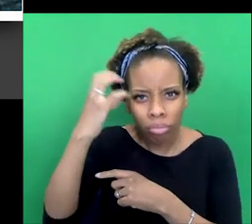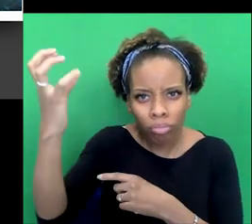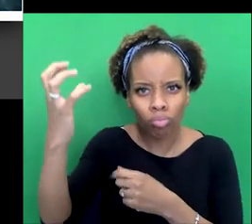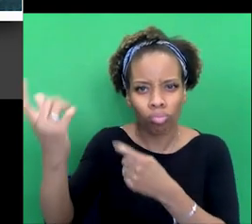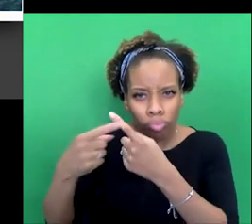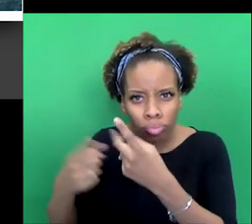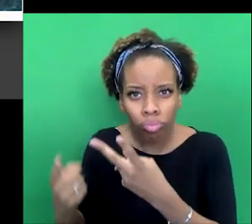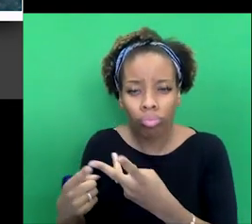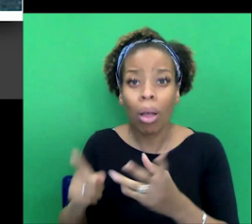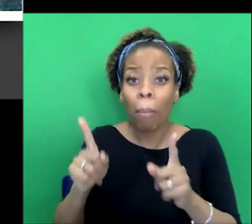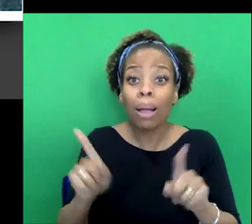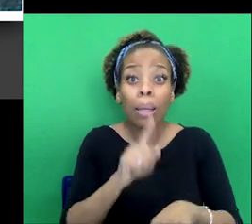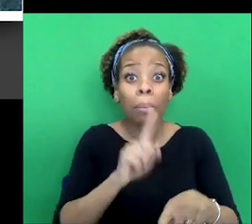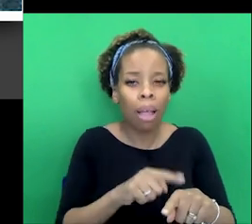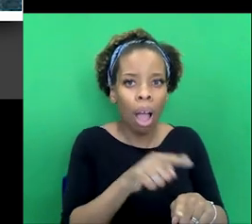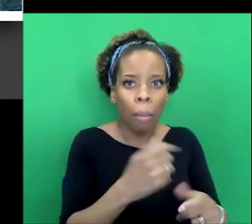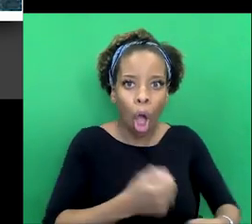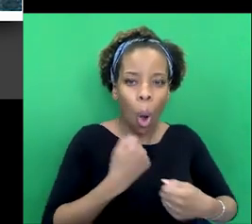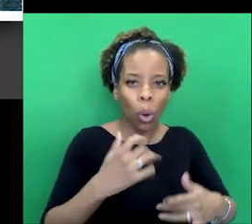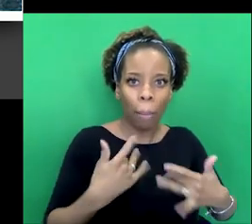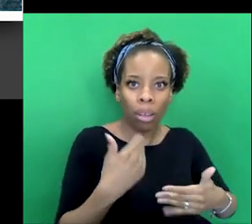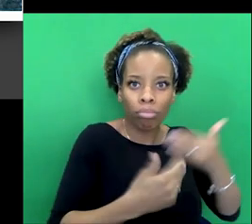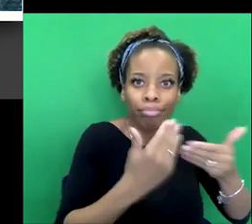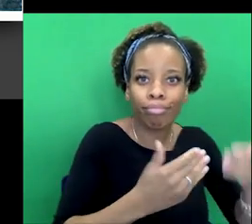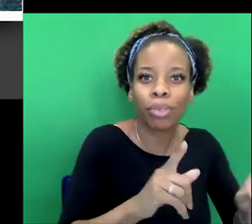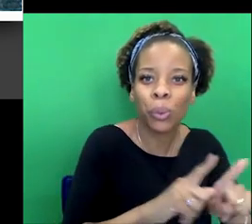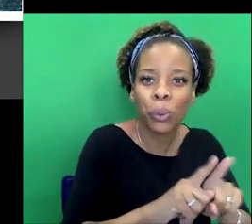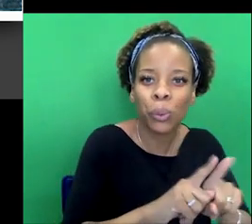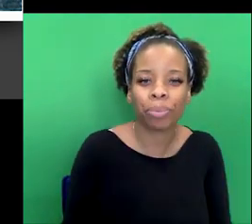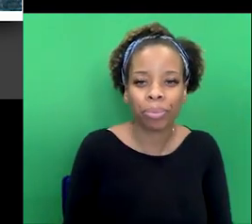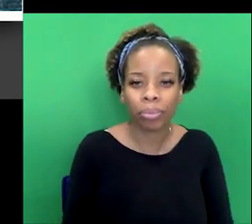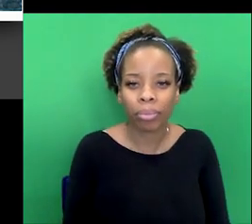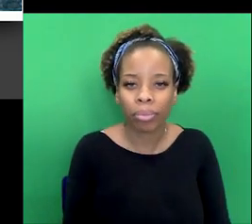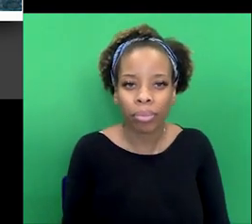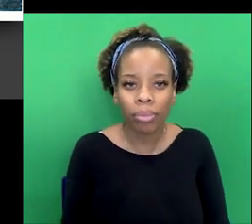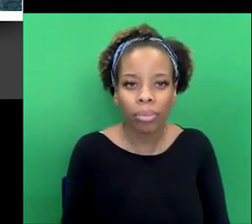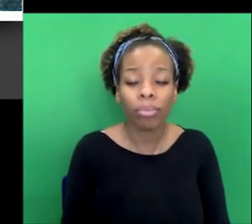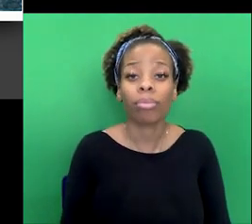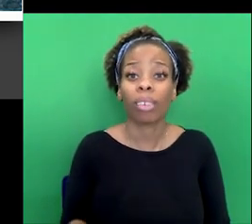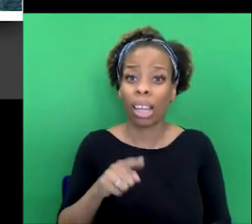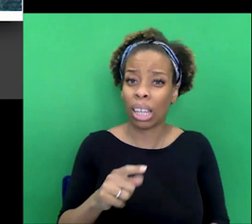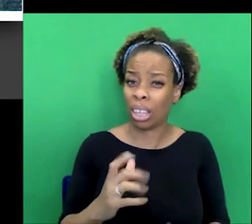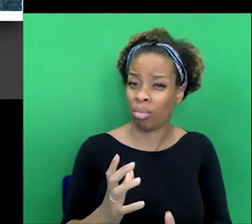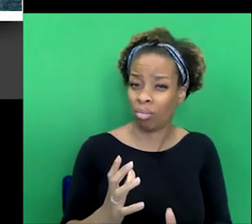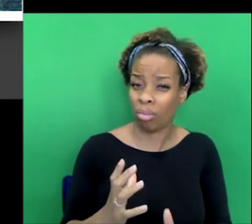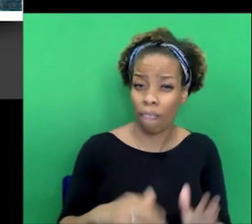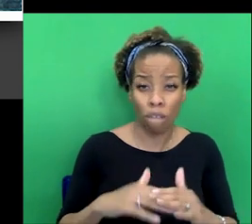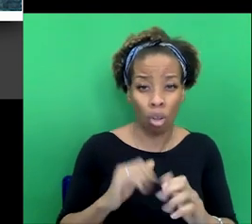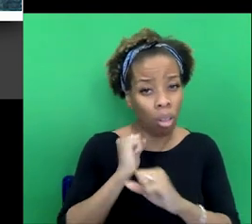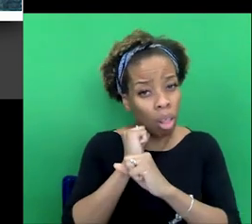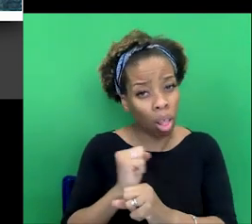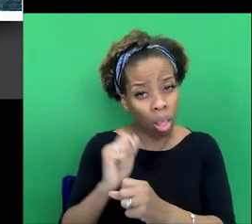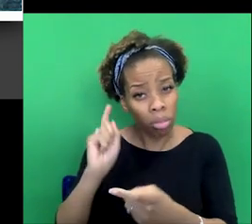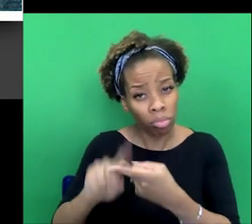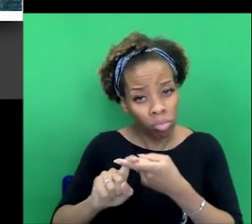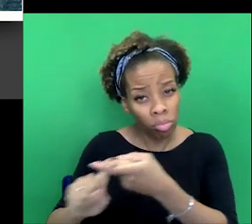concept of very benevolent empire, but he is, he is very much part of it and ready to, ready to stick up for it as he does with the